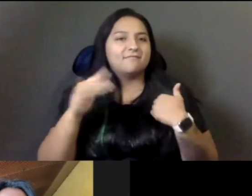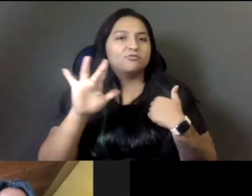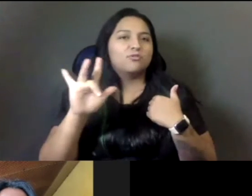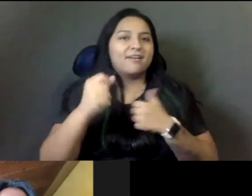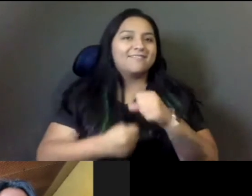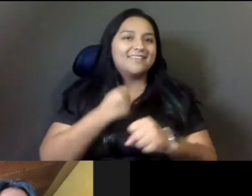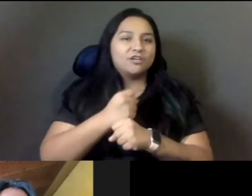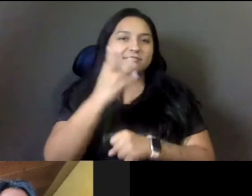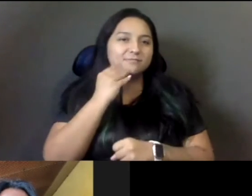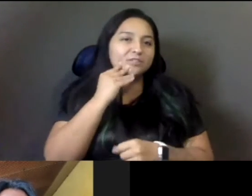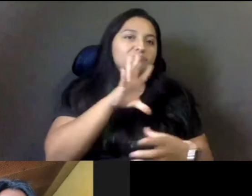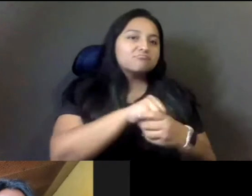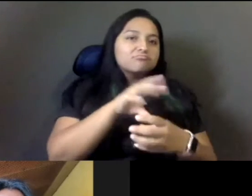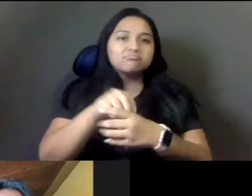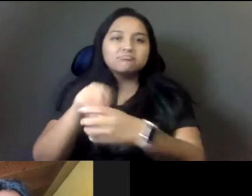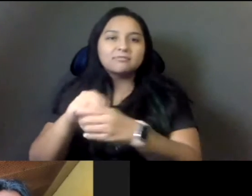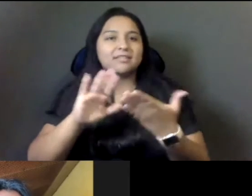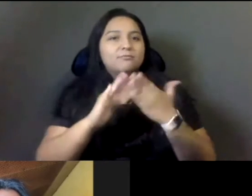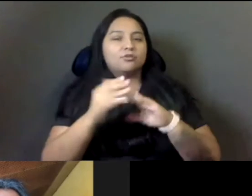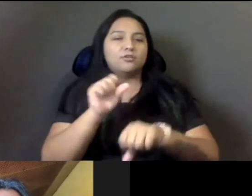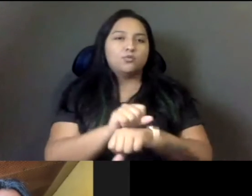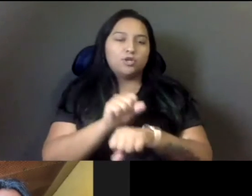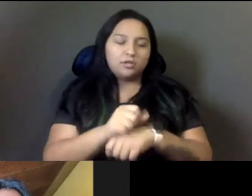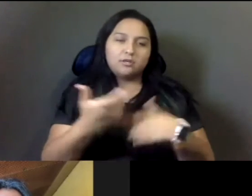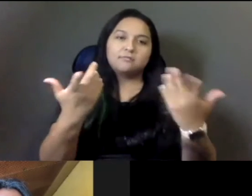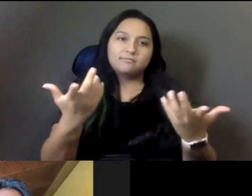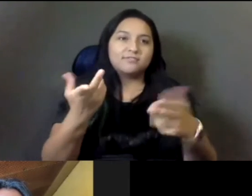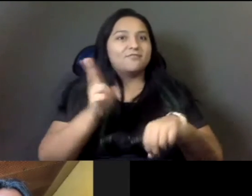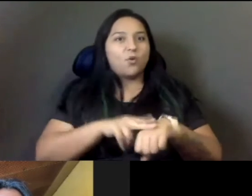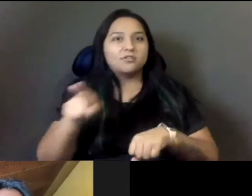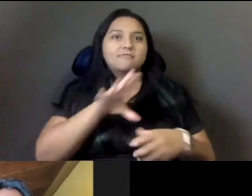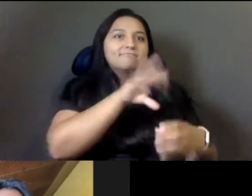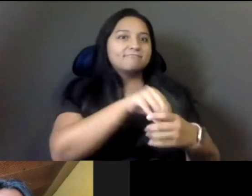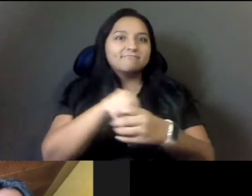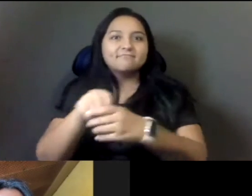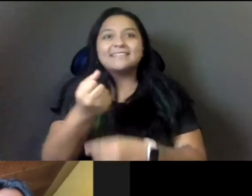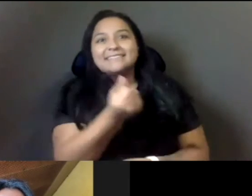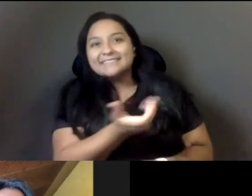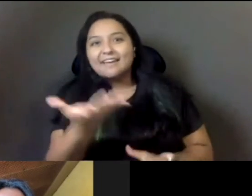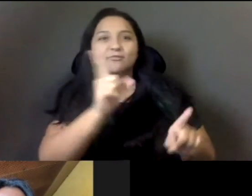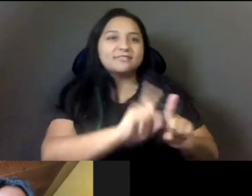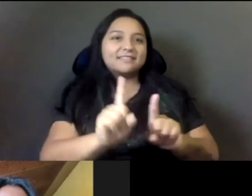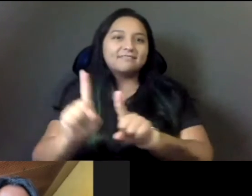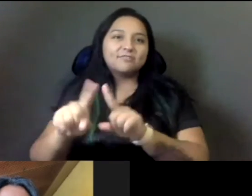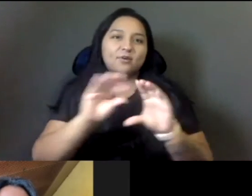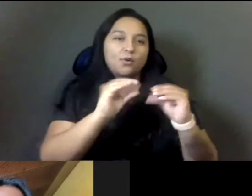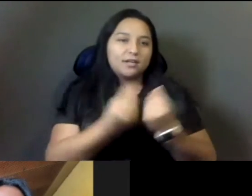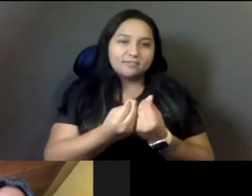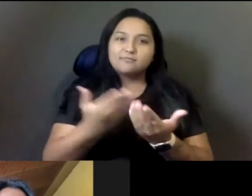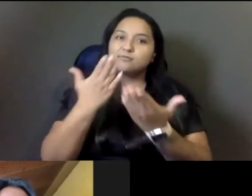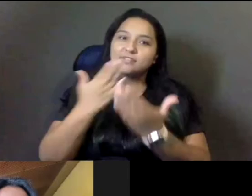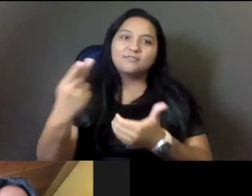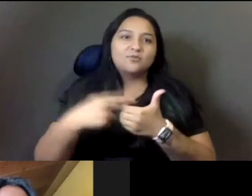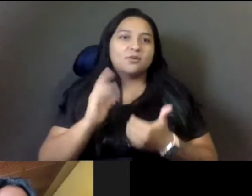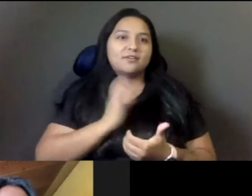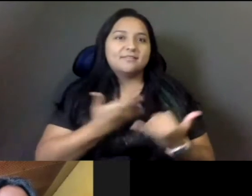no surprise. She serves on the board of several organizations. Um, super supervisor Vargas. Thank you for joining us tonight. Uh, thank you